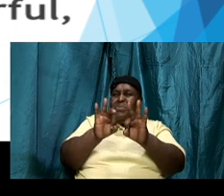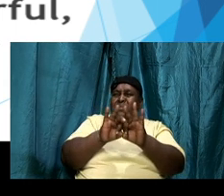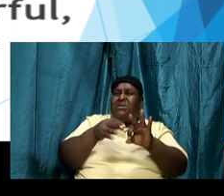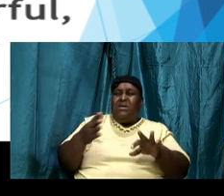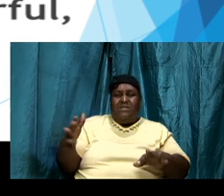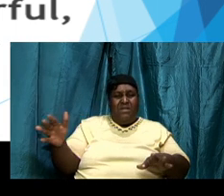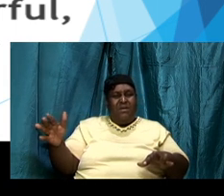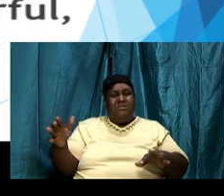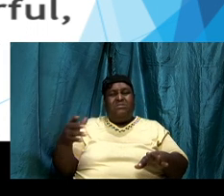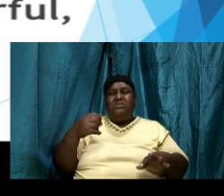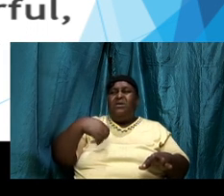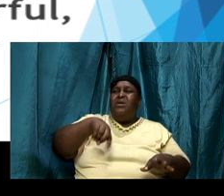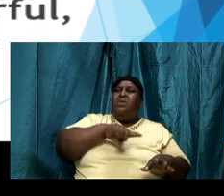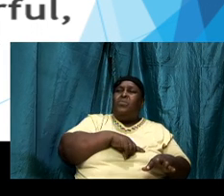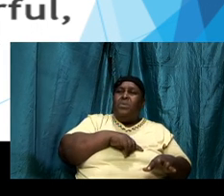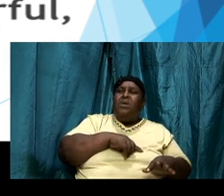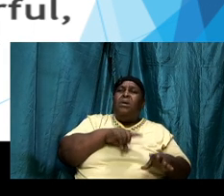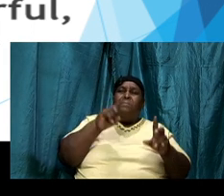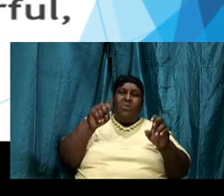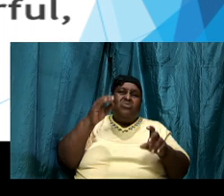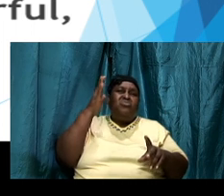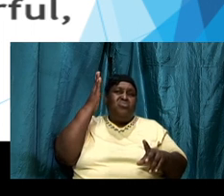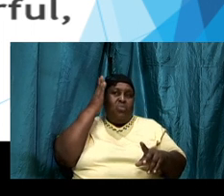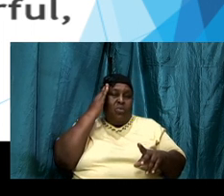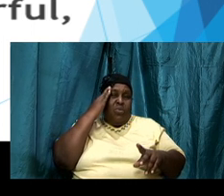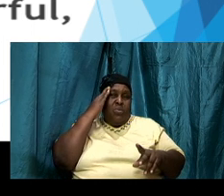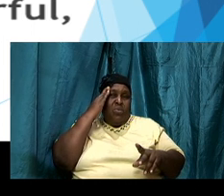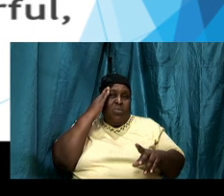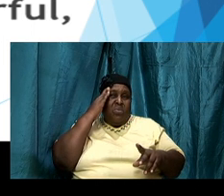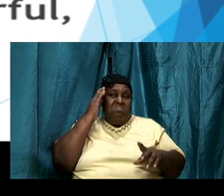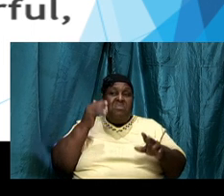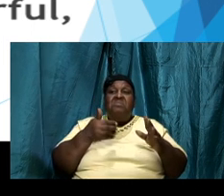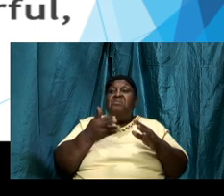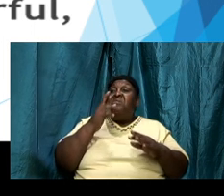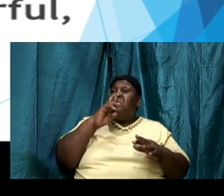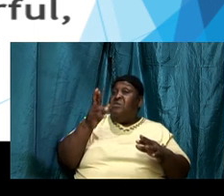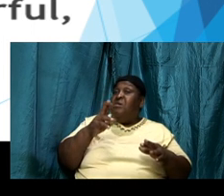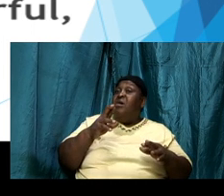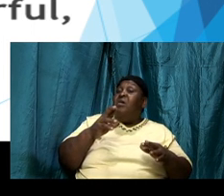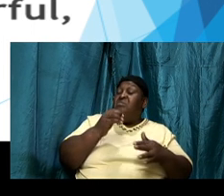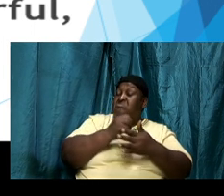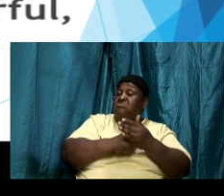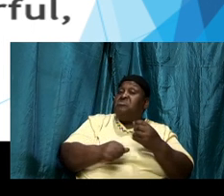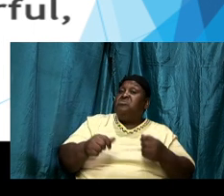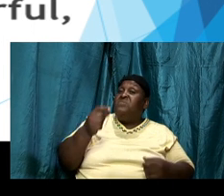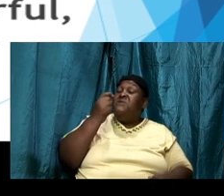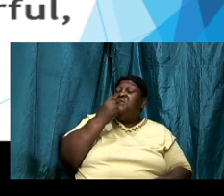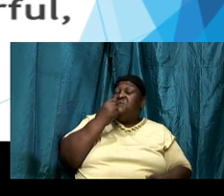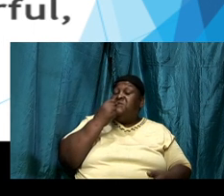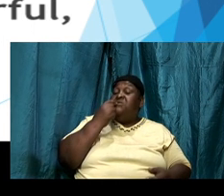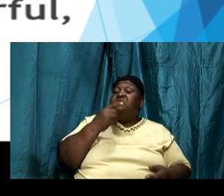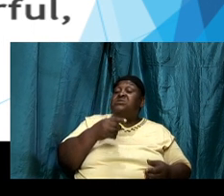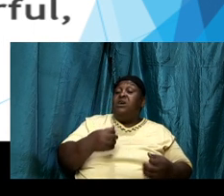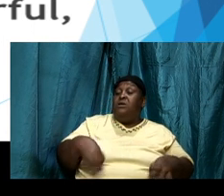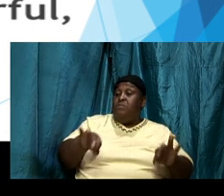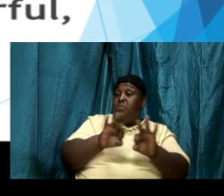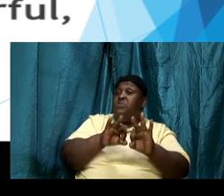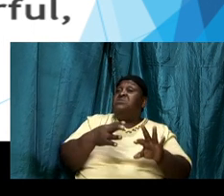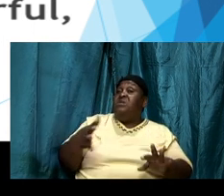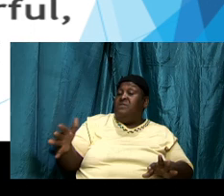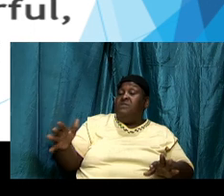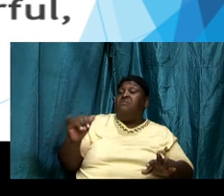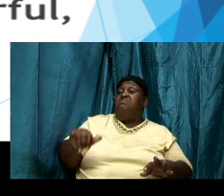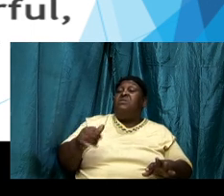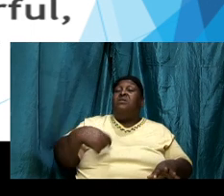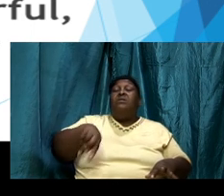be aware of there are some critical things that we must know and I start